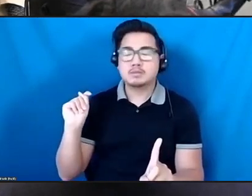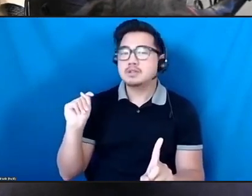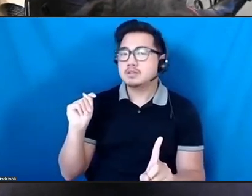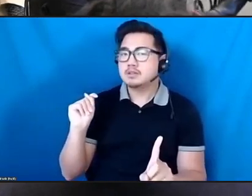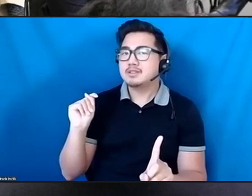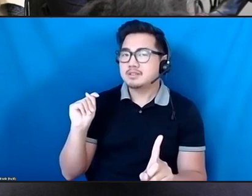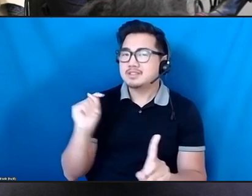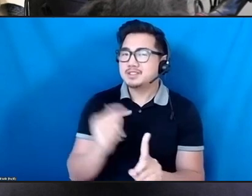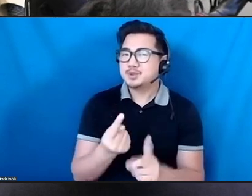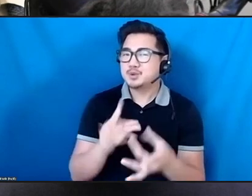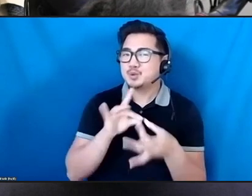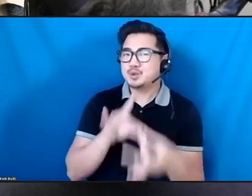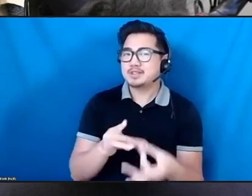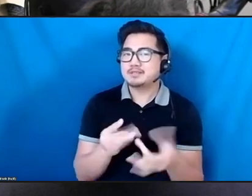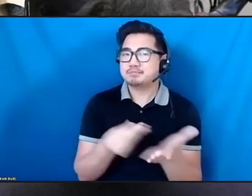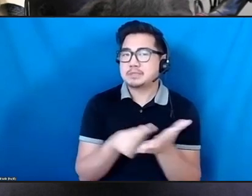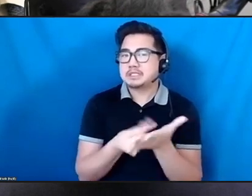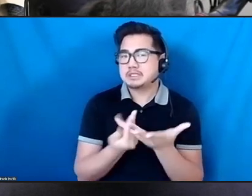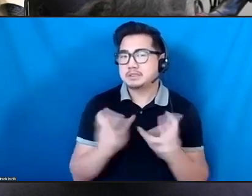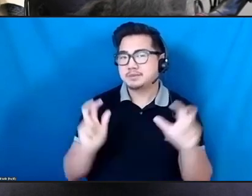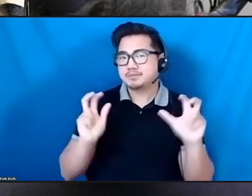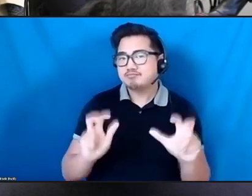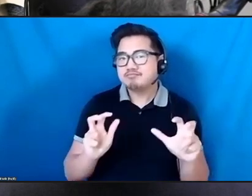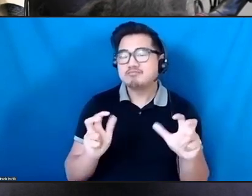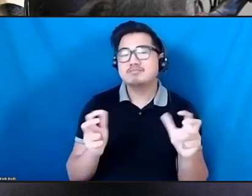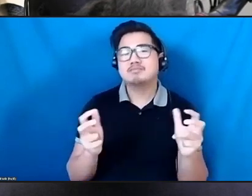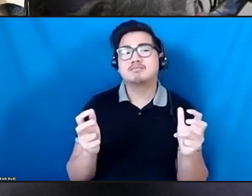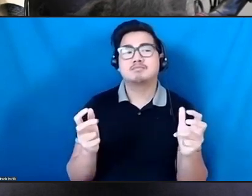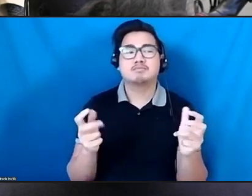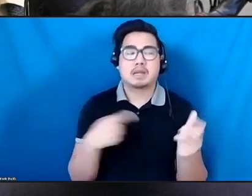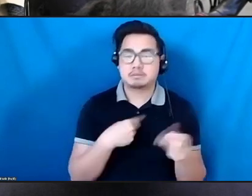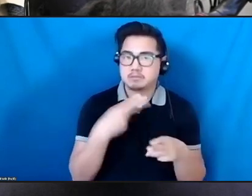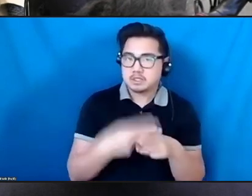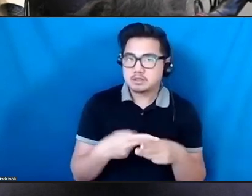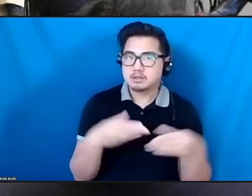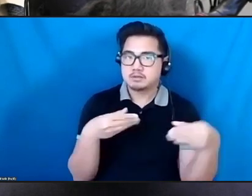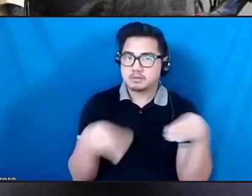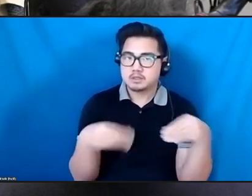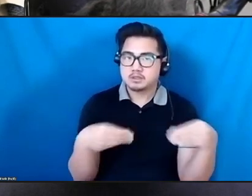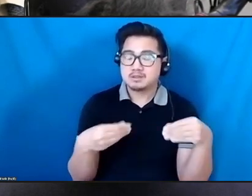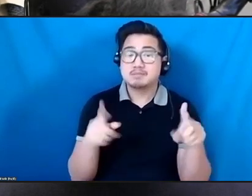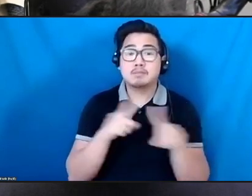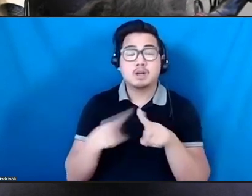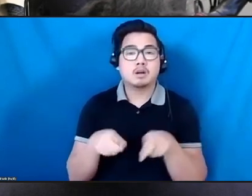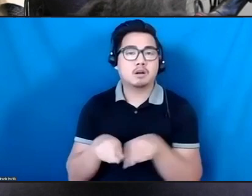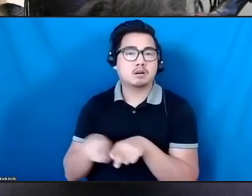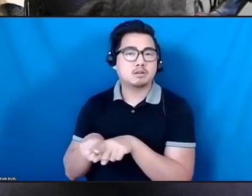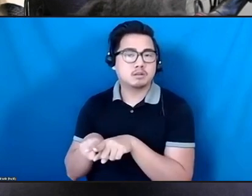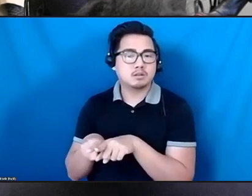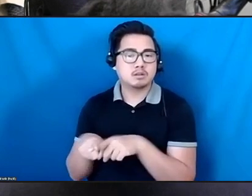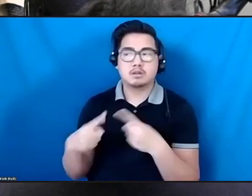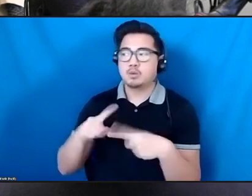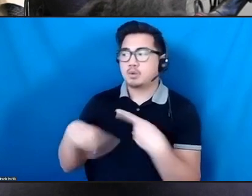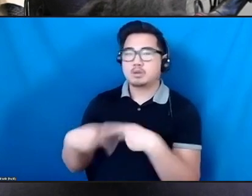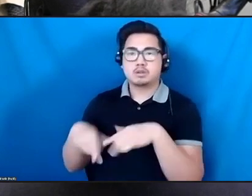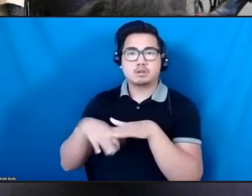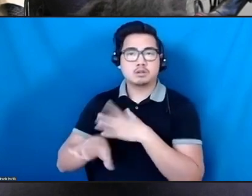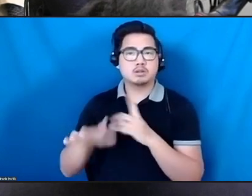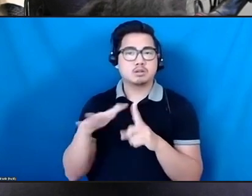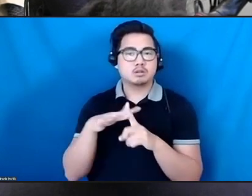funding perspective. I talked about flexibility, but also stepping into a space of humility,